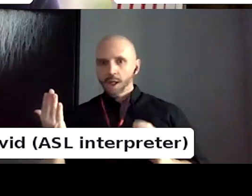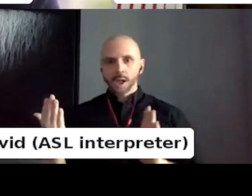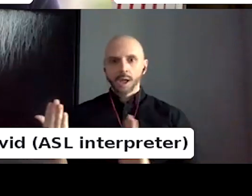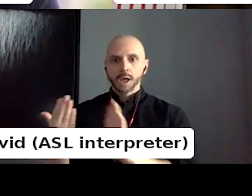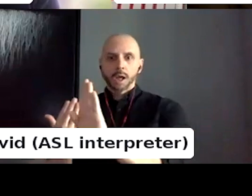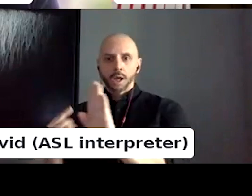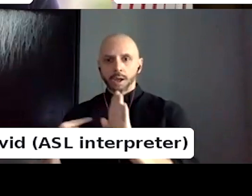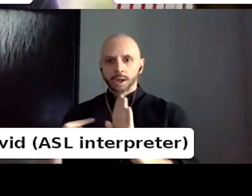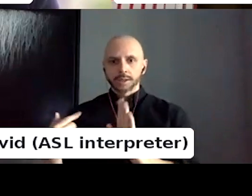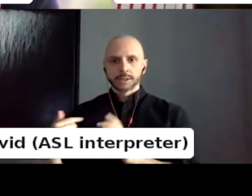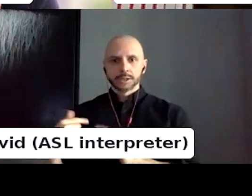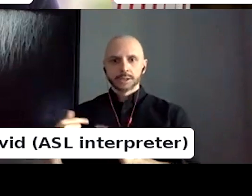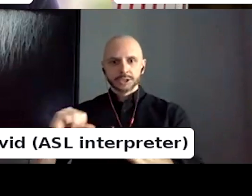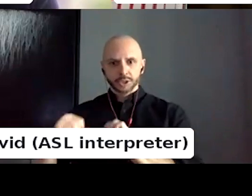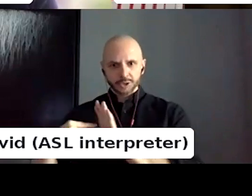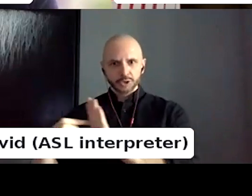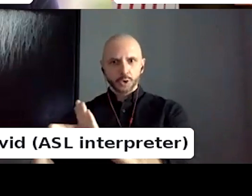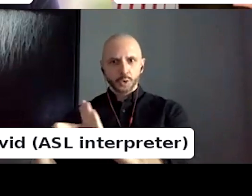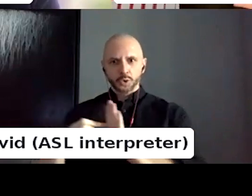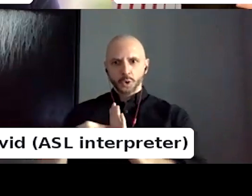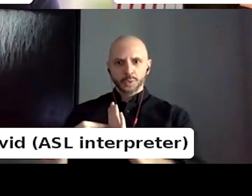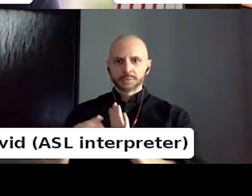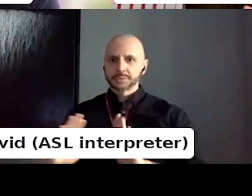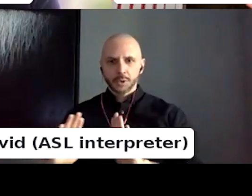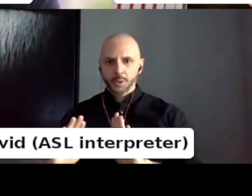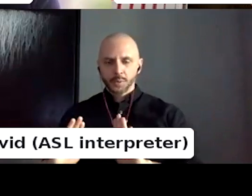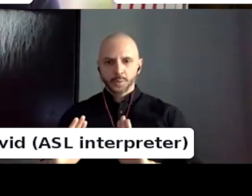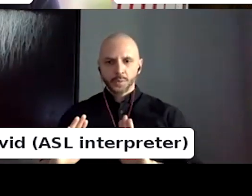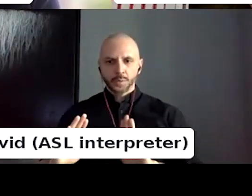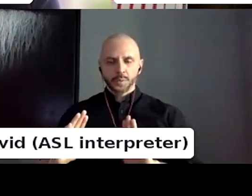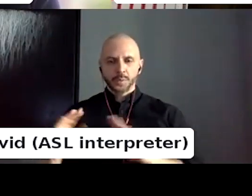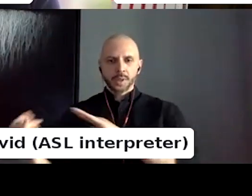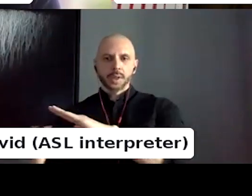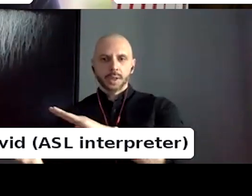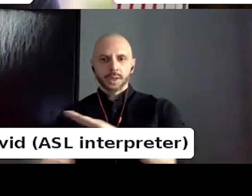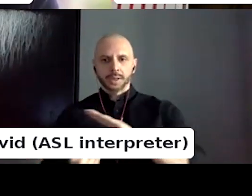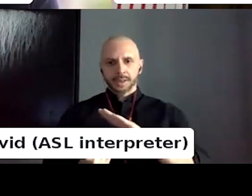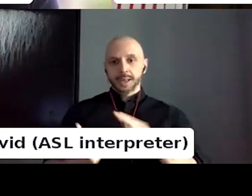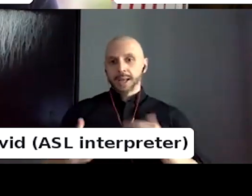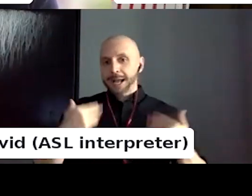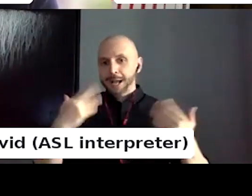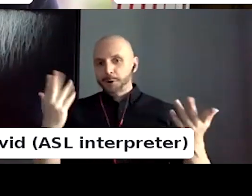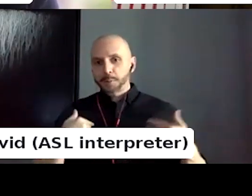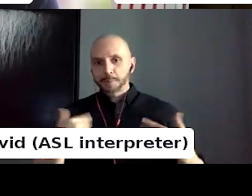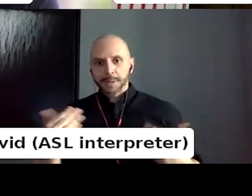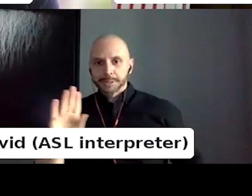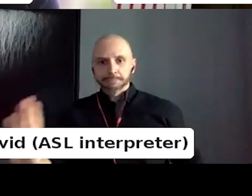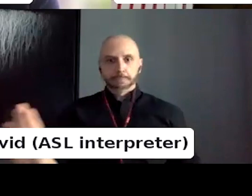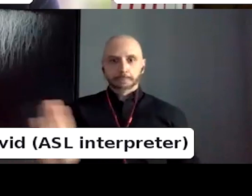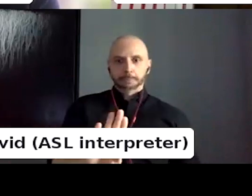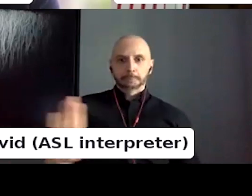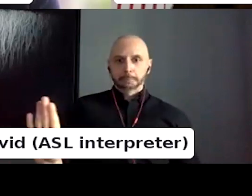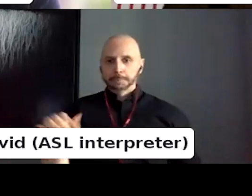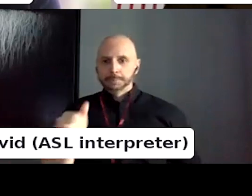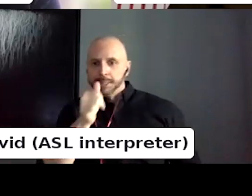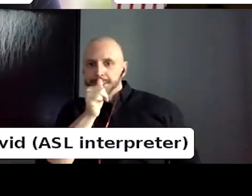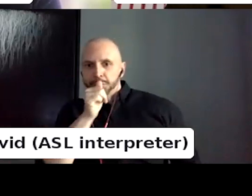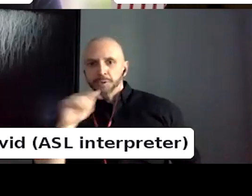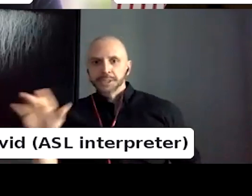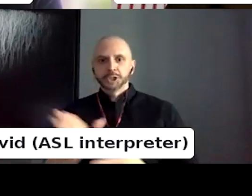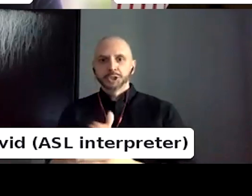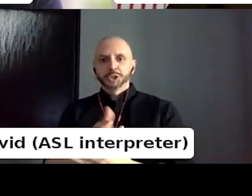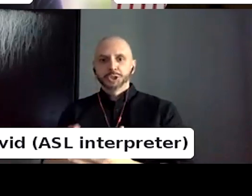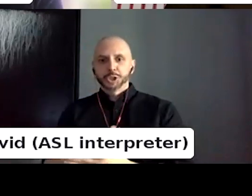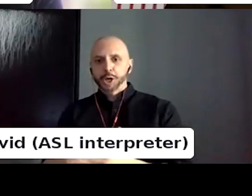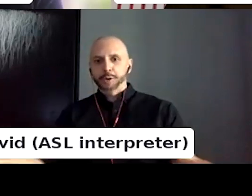point, but no, they, and I don't know, of course, if they secretly didn't share it with each other, because I'm fairly sure that some, some of them know